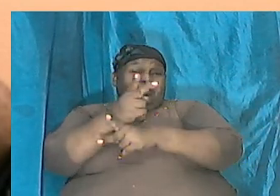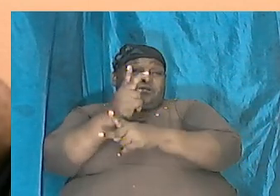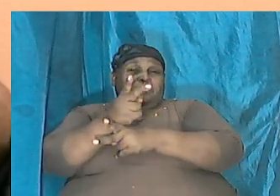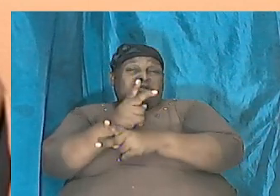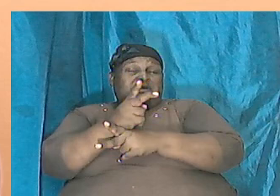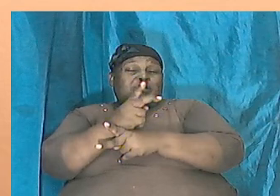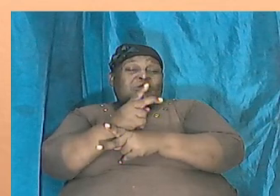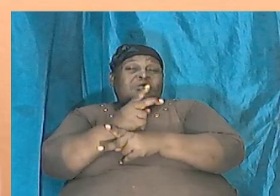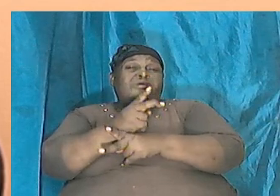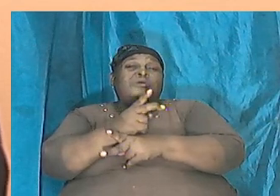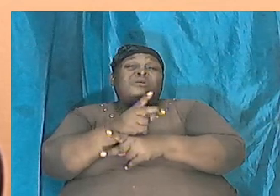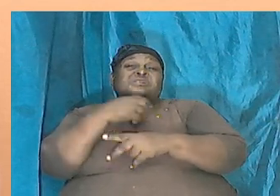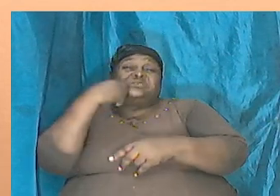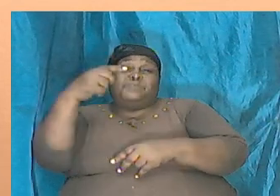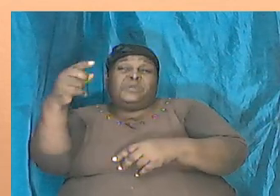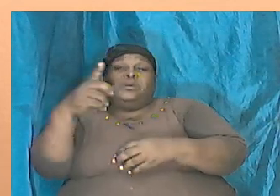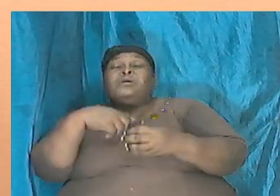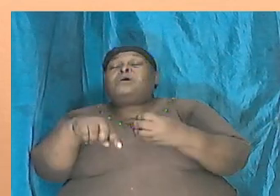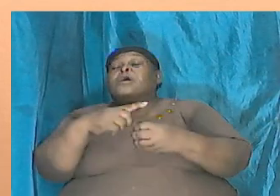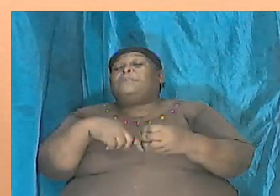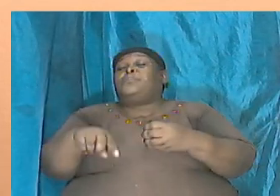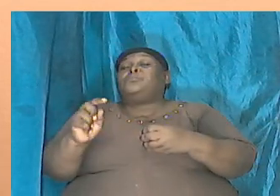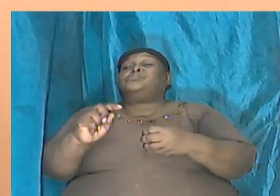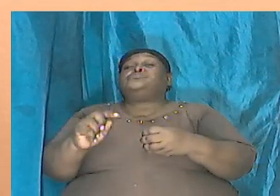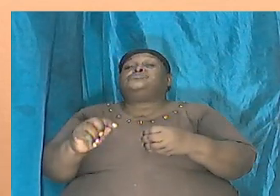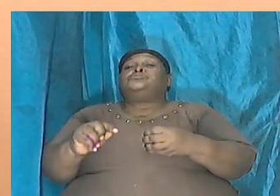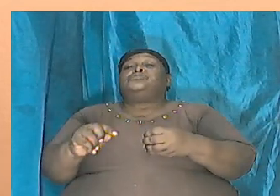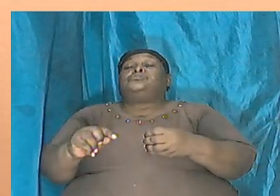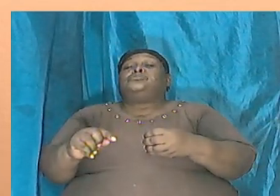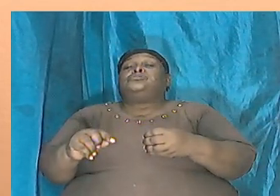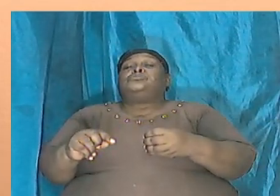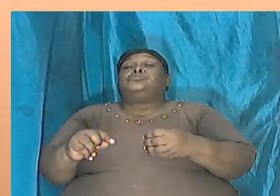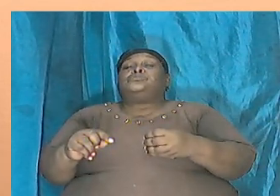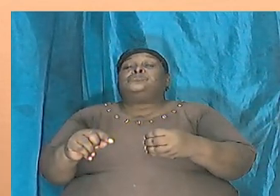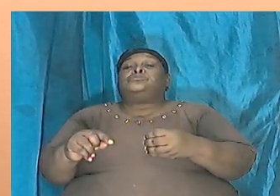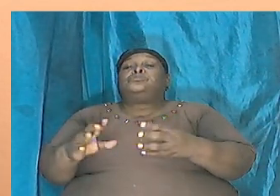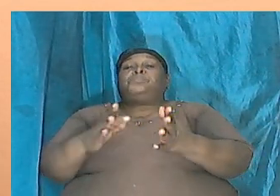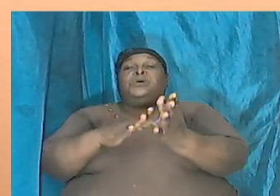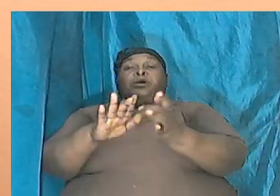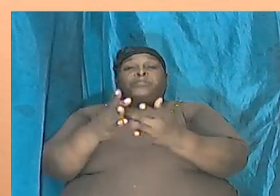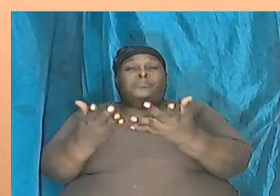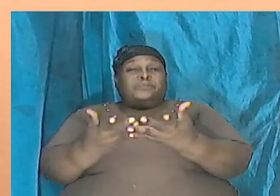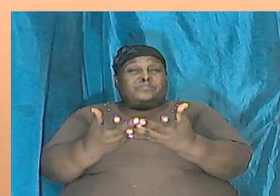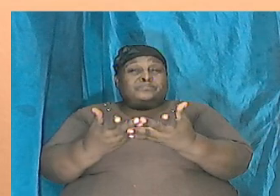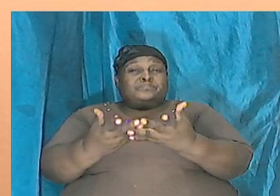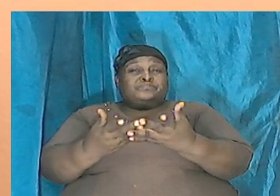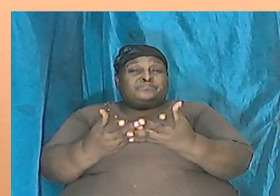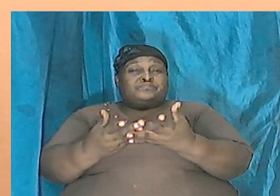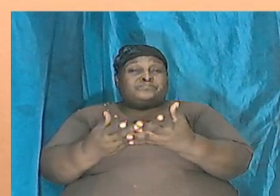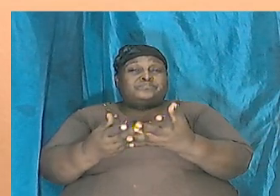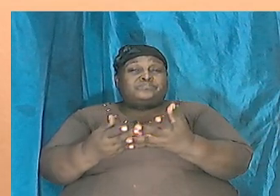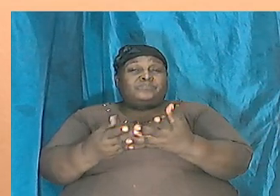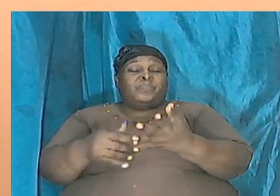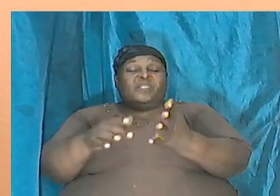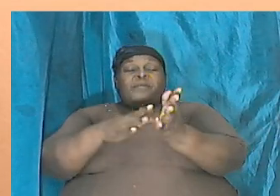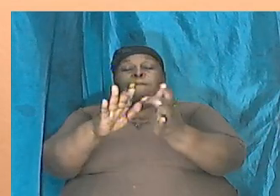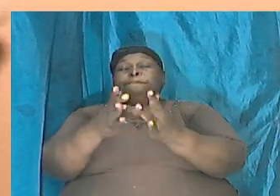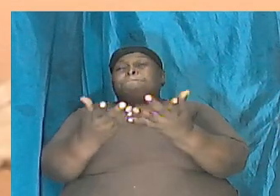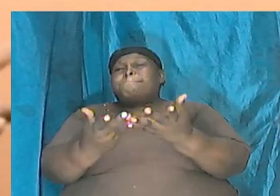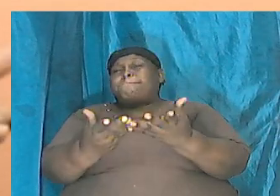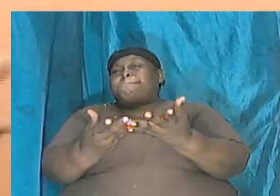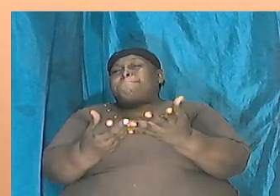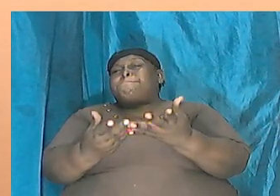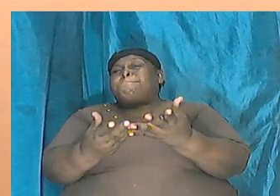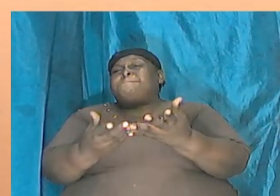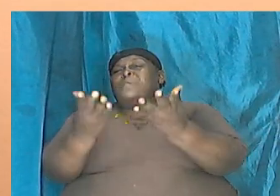Bible and talk about Bible stories because it somehow comes across as the Bible is just a book of